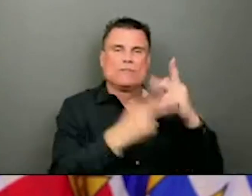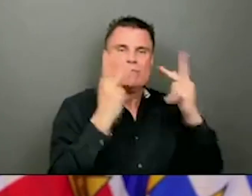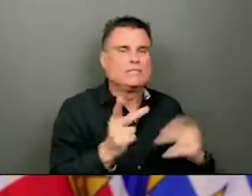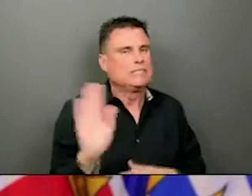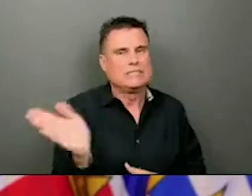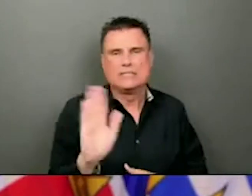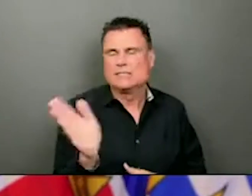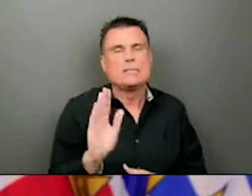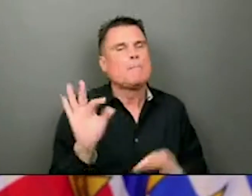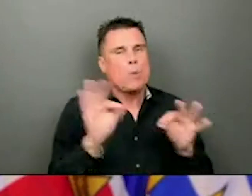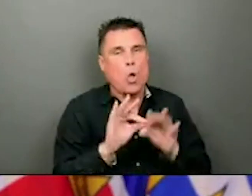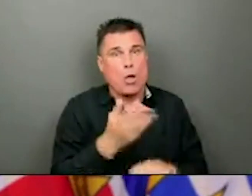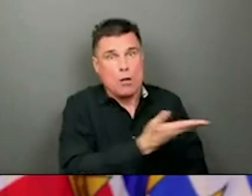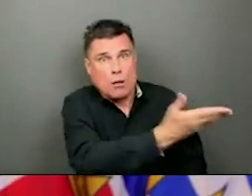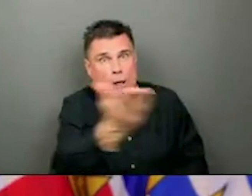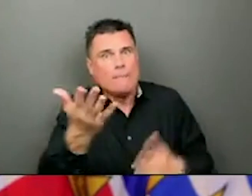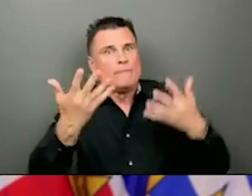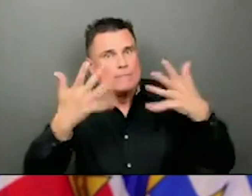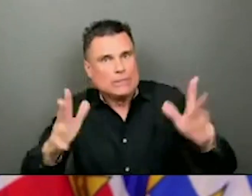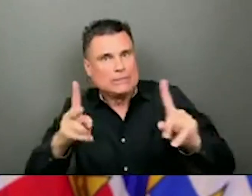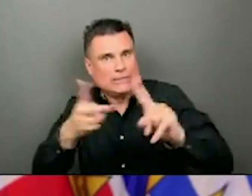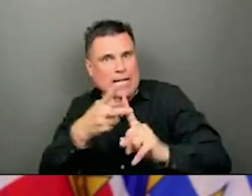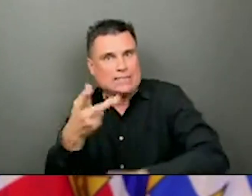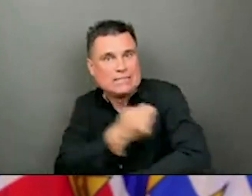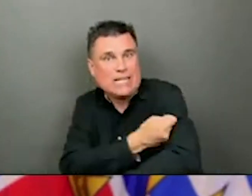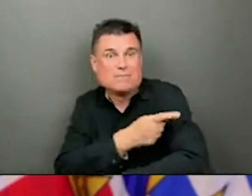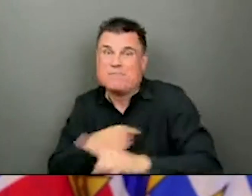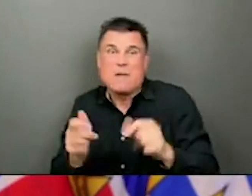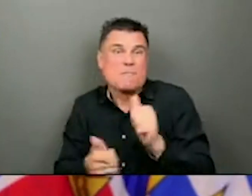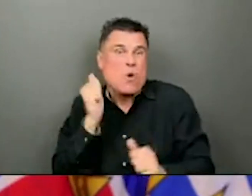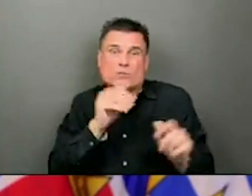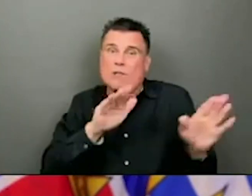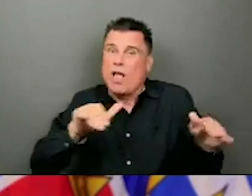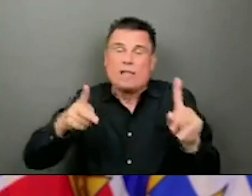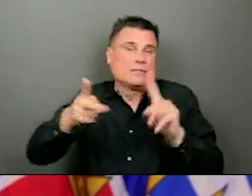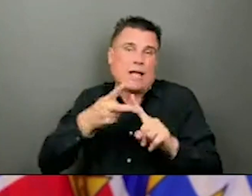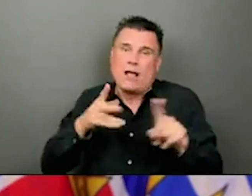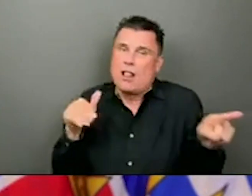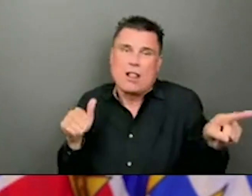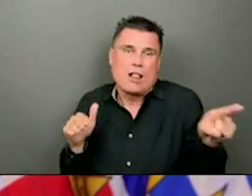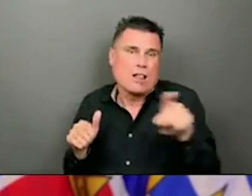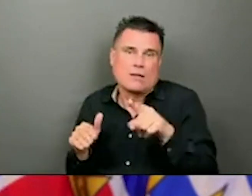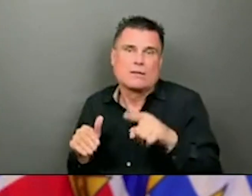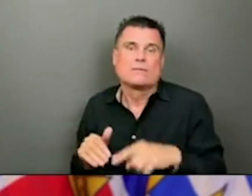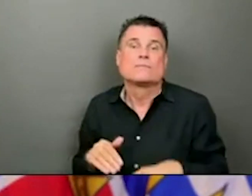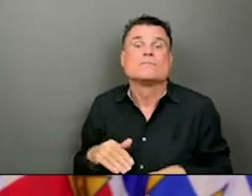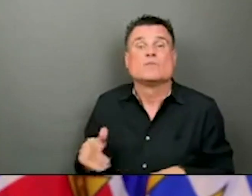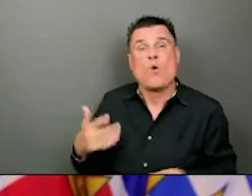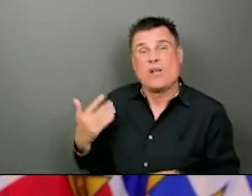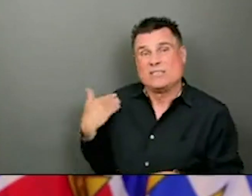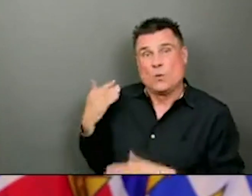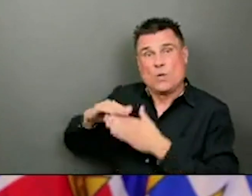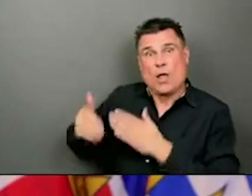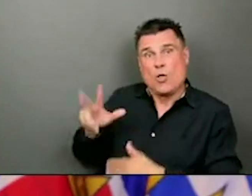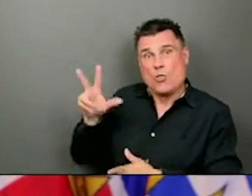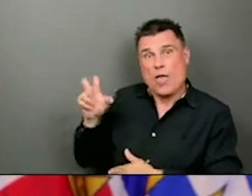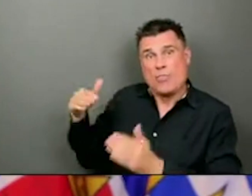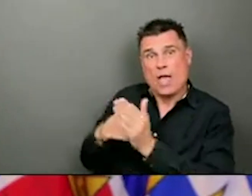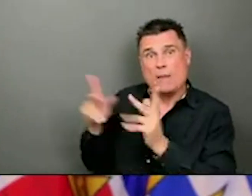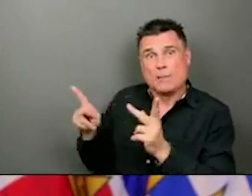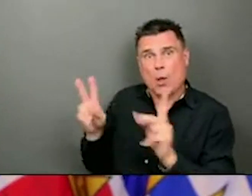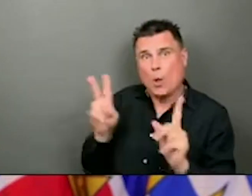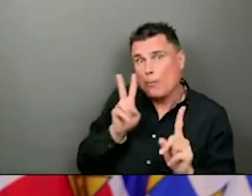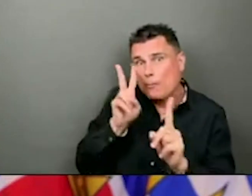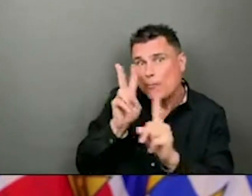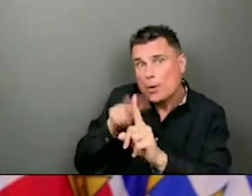see with the over 300,000 people booking appointments in the next two weeks, we're going to see a dramatic increase in